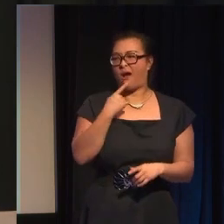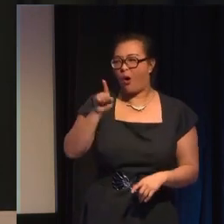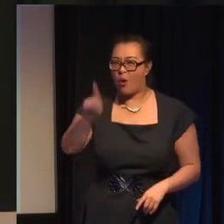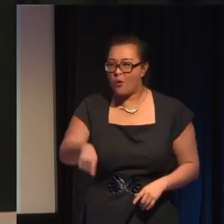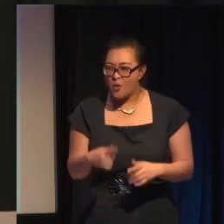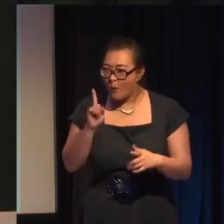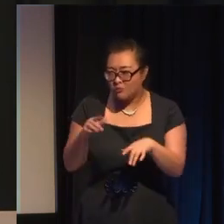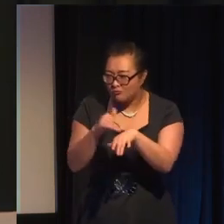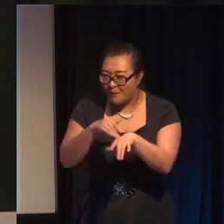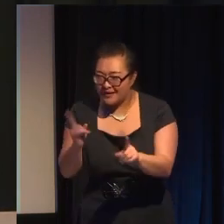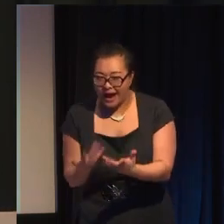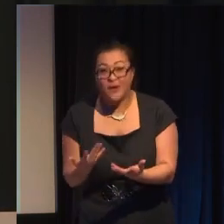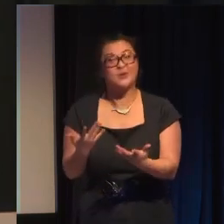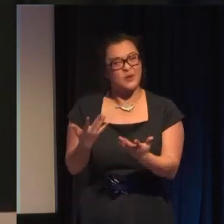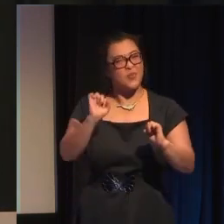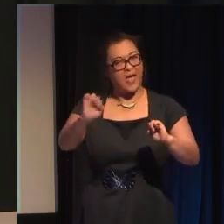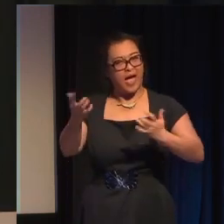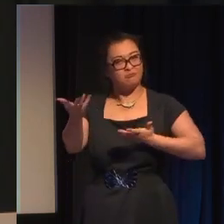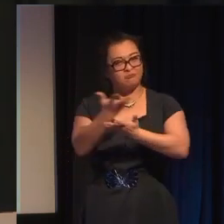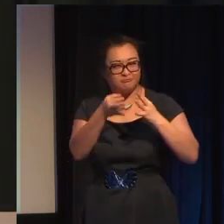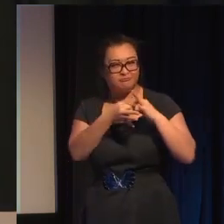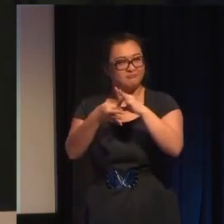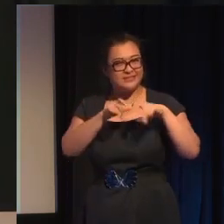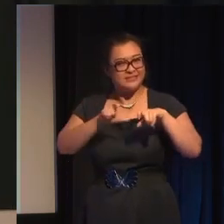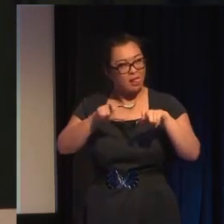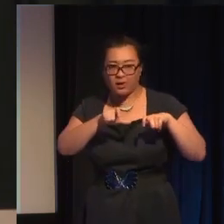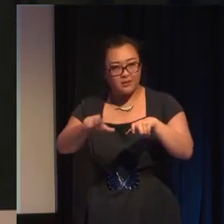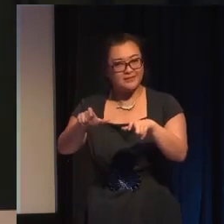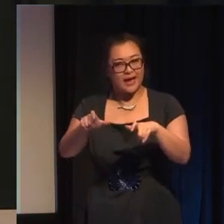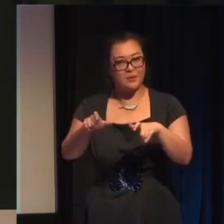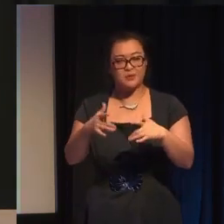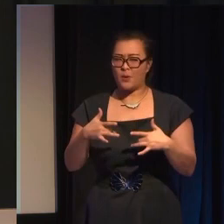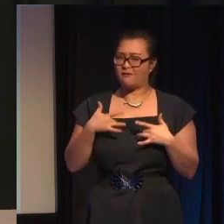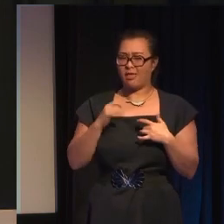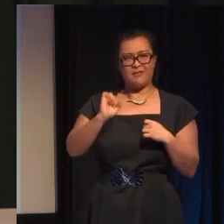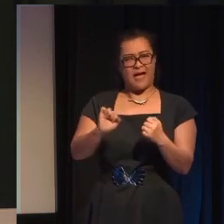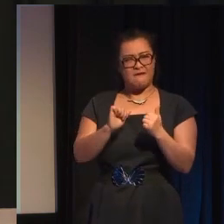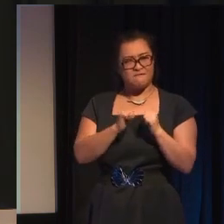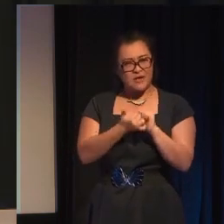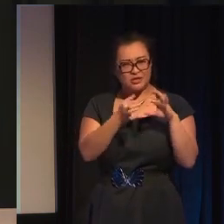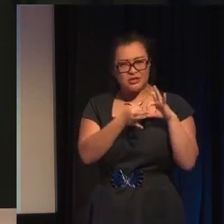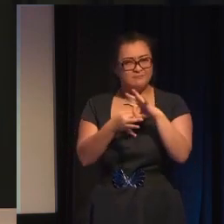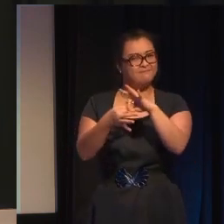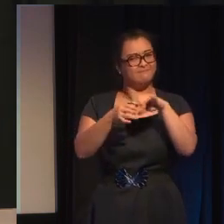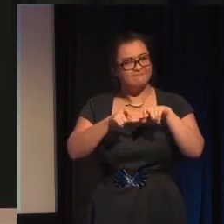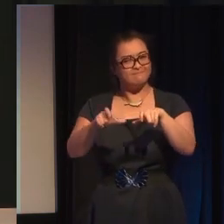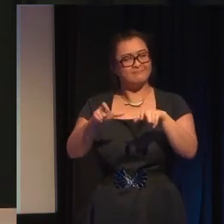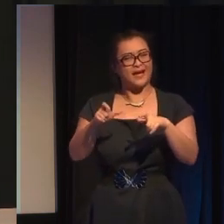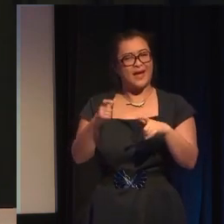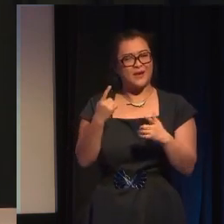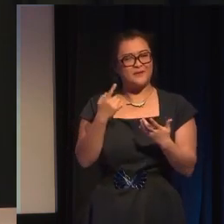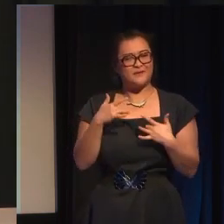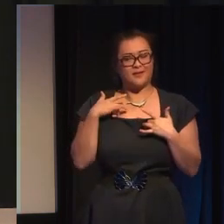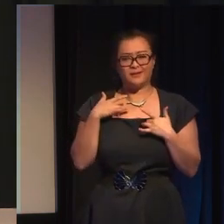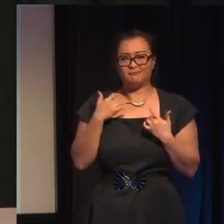so I love their easy-going, steadfast, collegial friendship and I really believe that the dynamic might have been subtly different if the